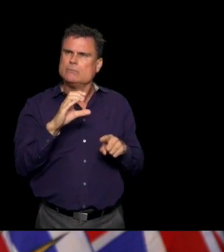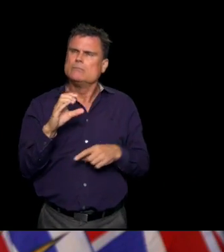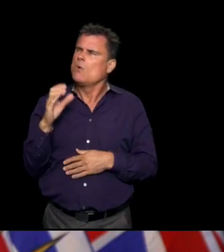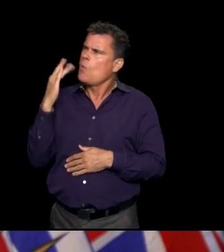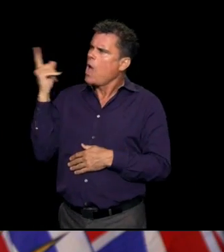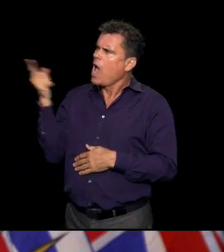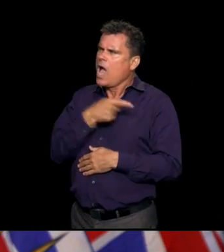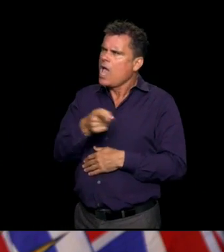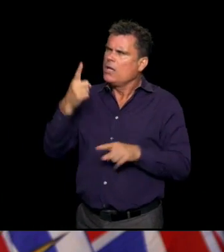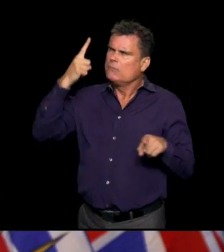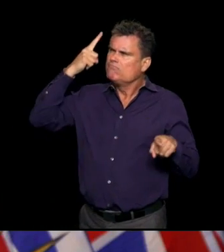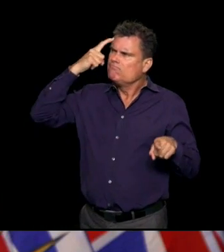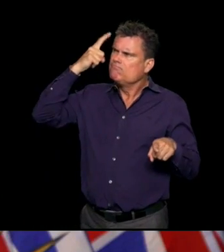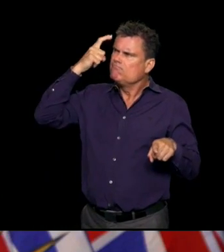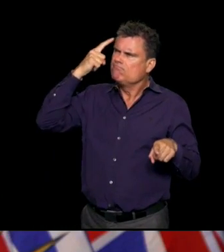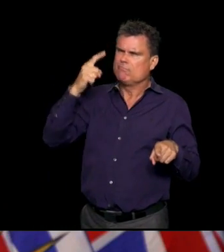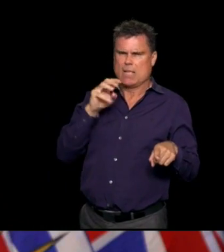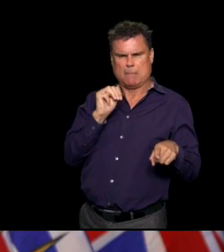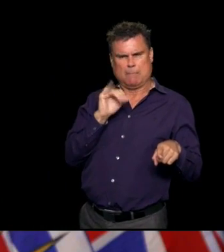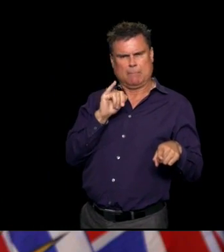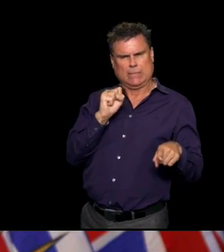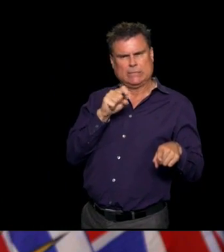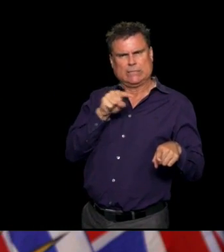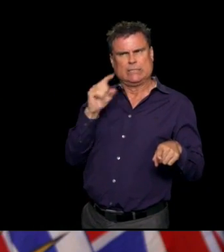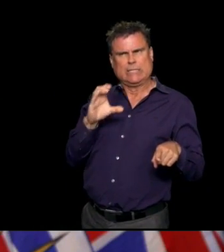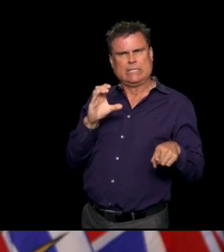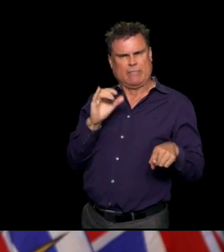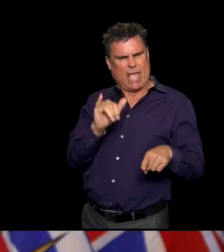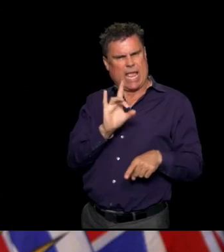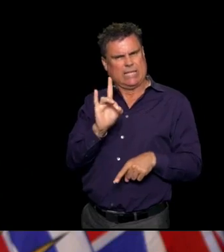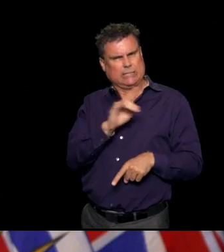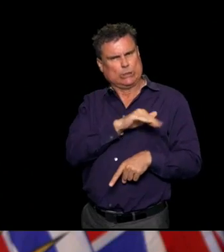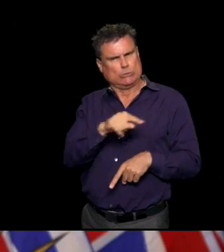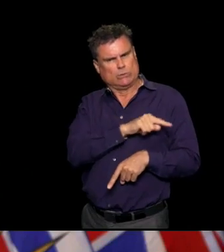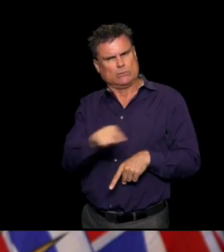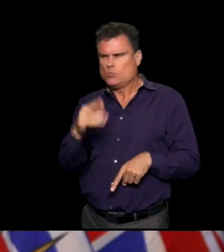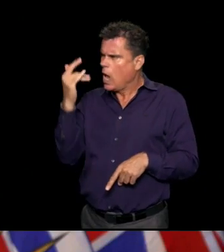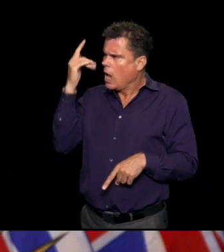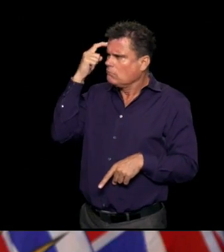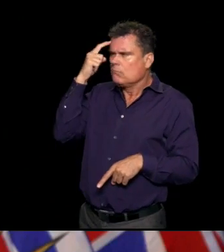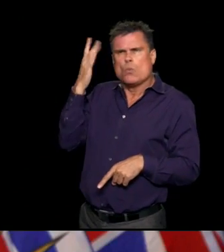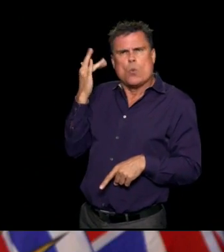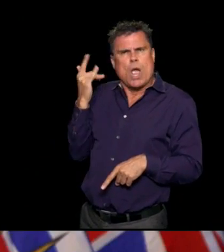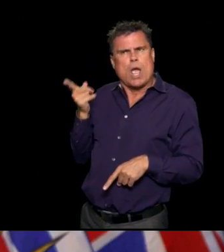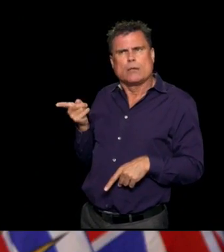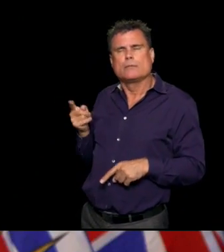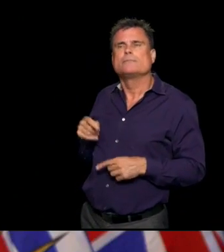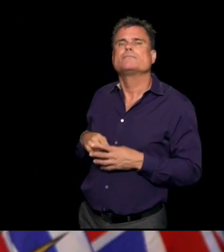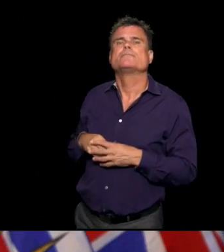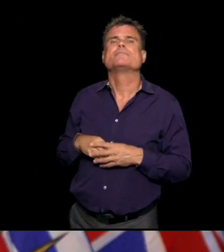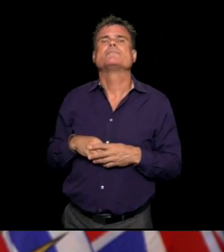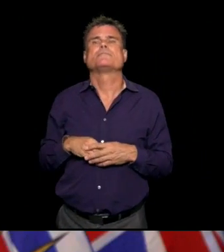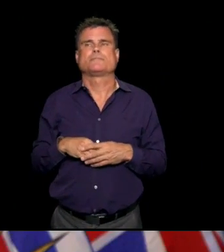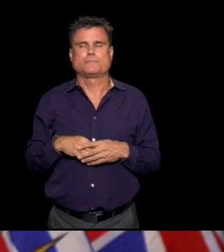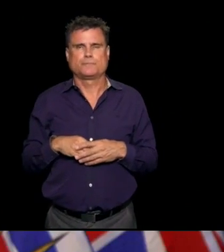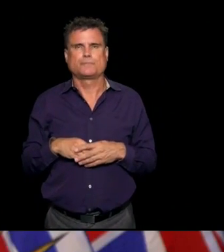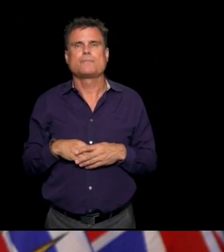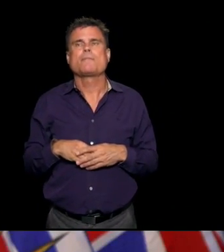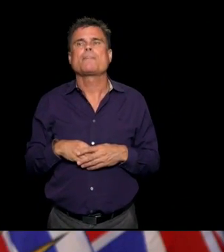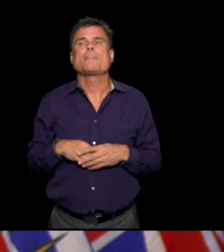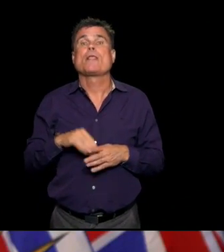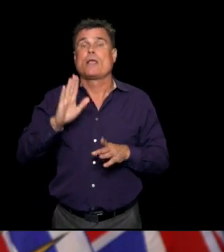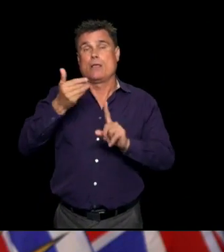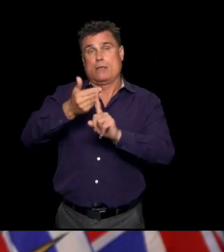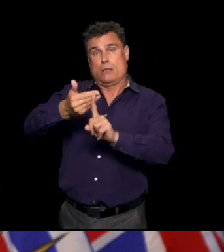So, why have they become suspect cases? So, early on, when this was